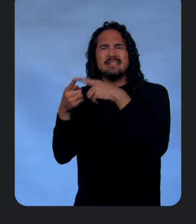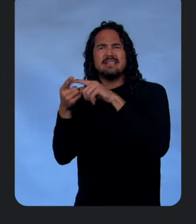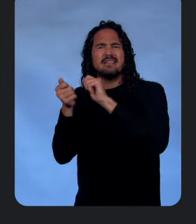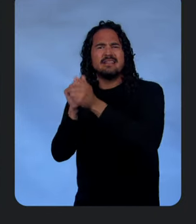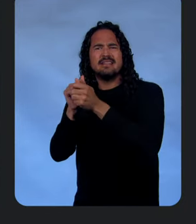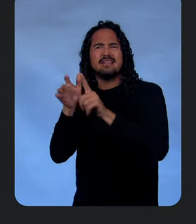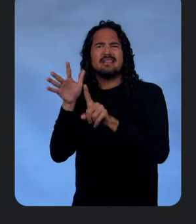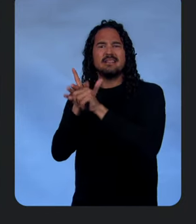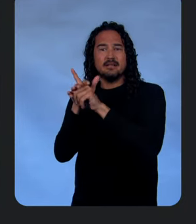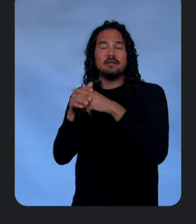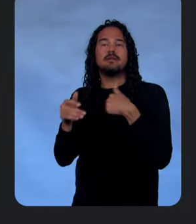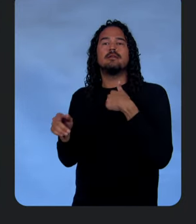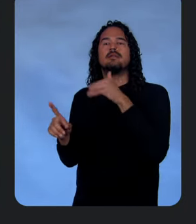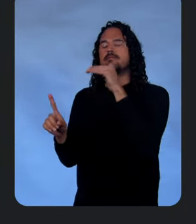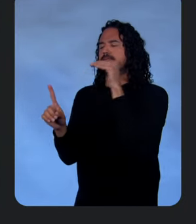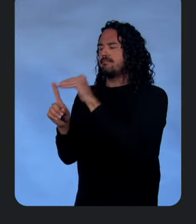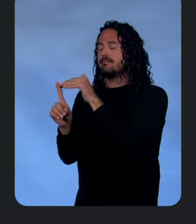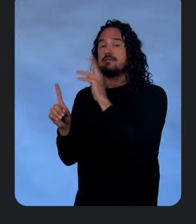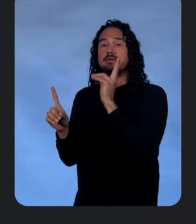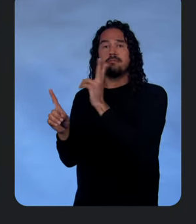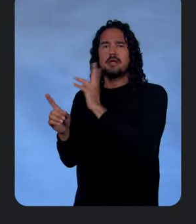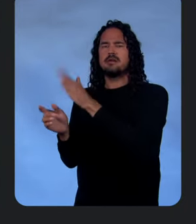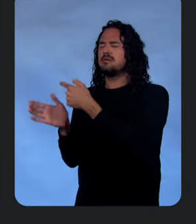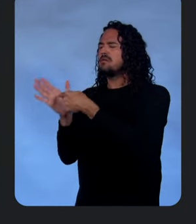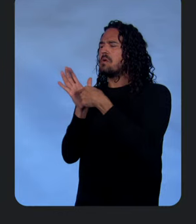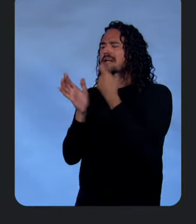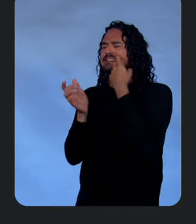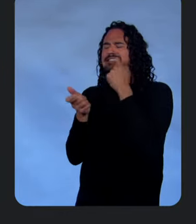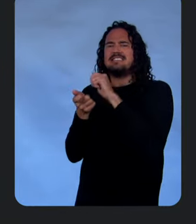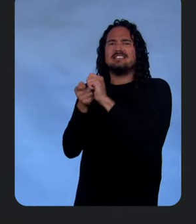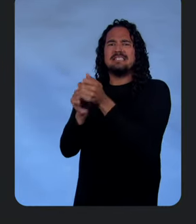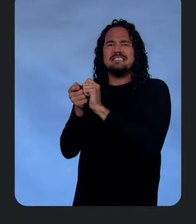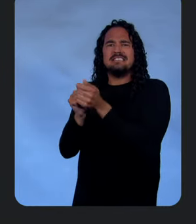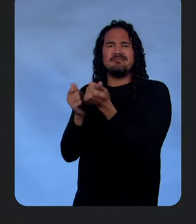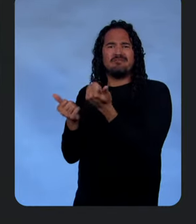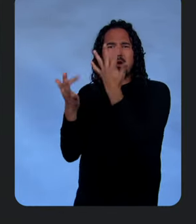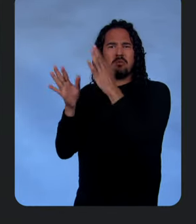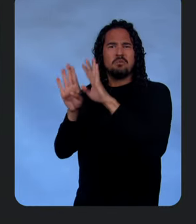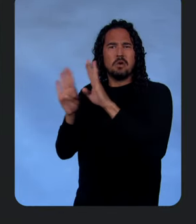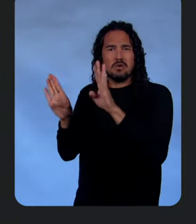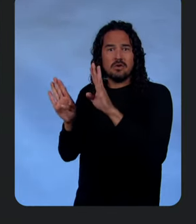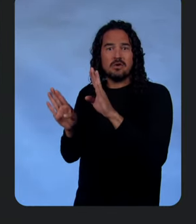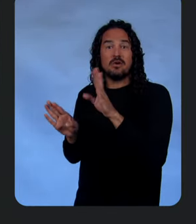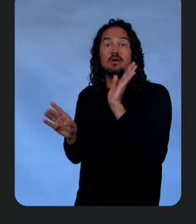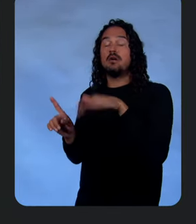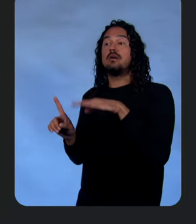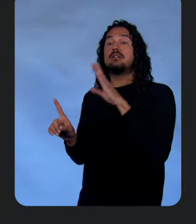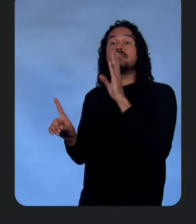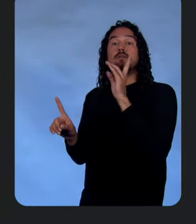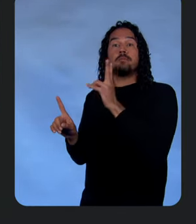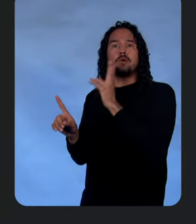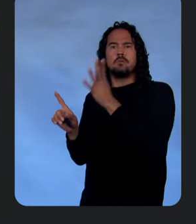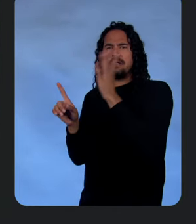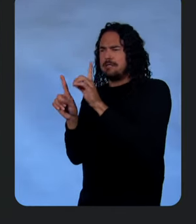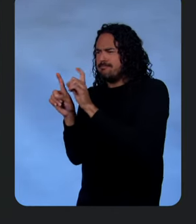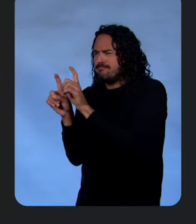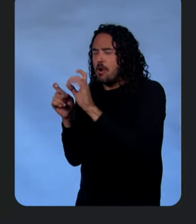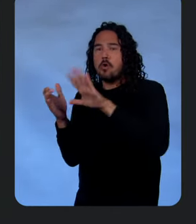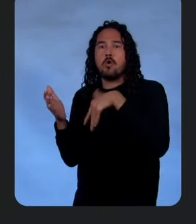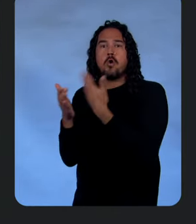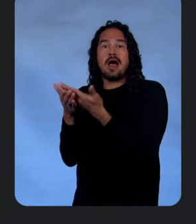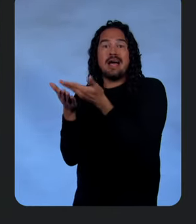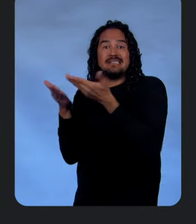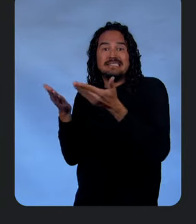show me recent changes to the firewall. And what's cool about this is that we're going to query all the assets in our project to understand